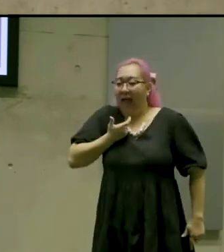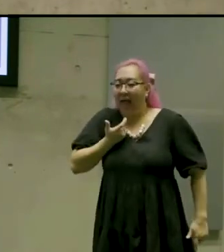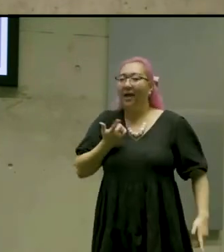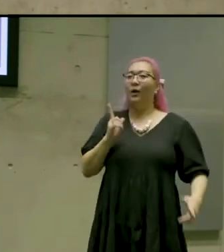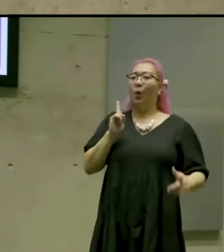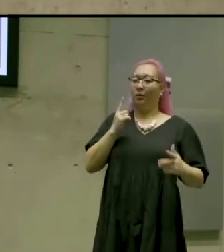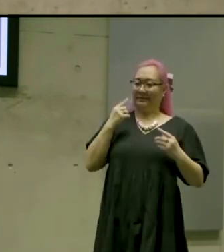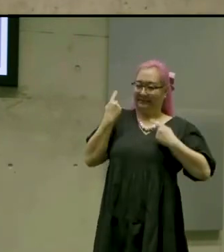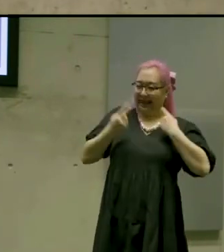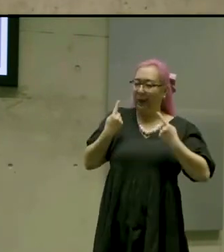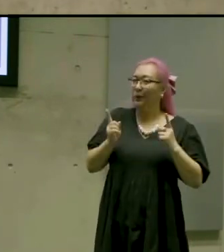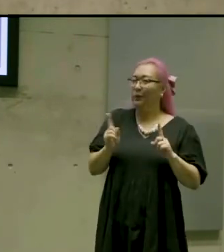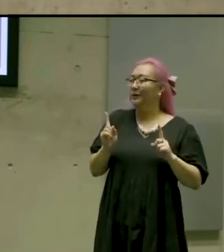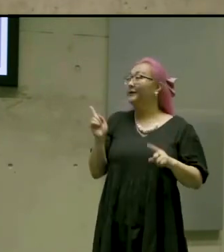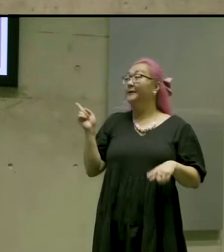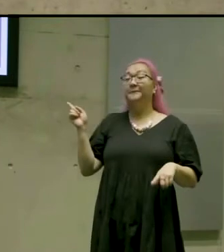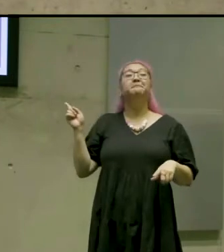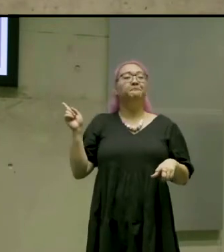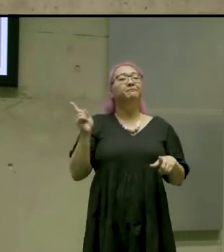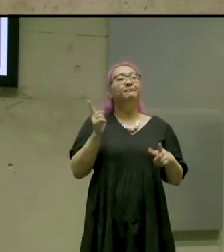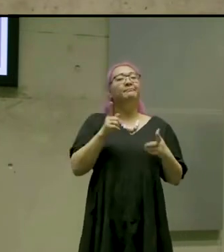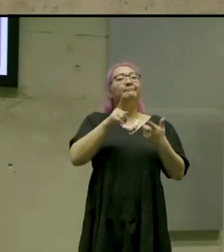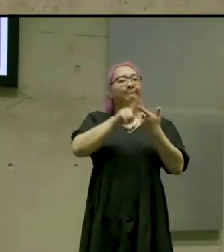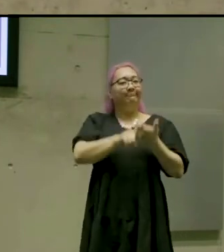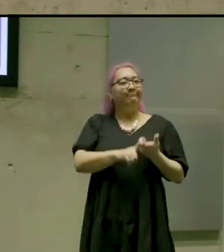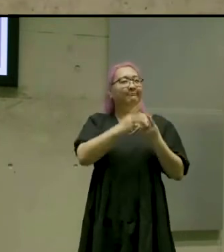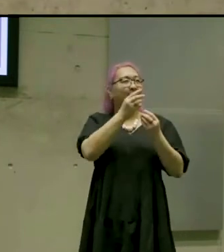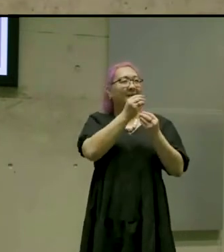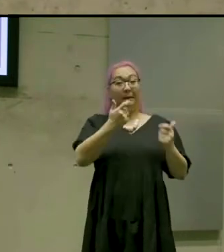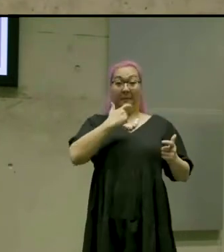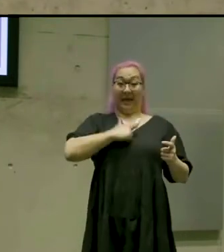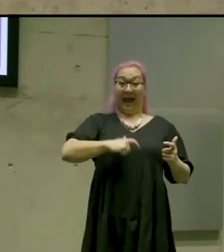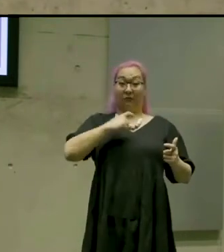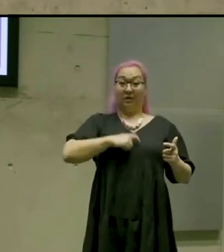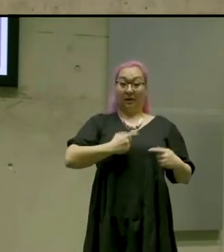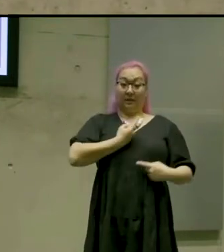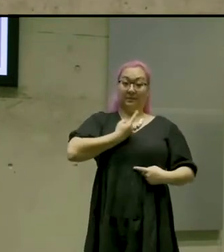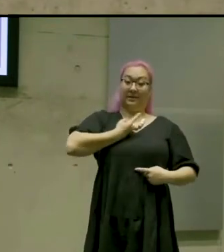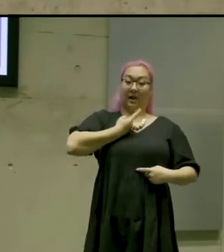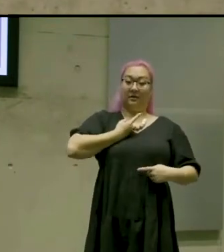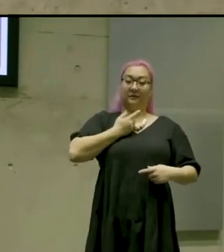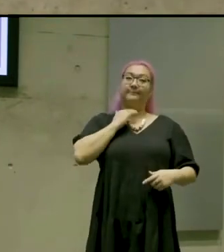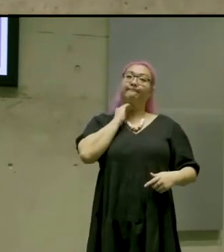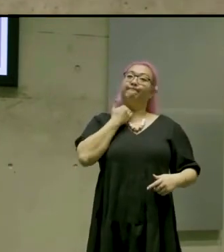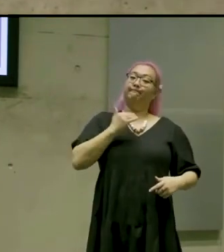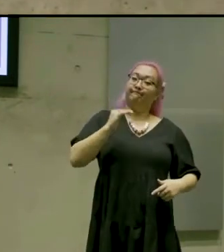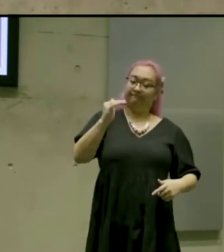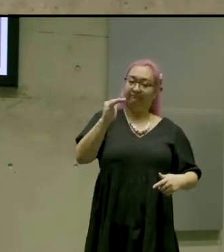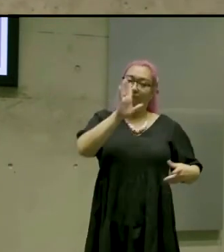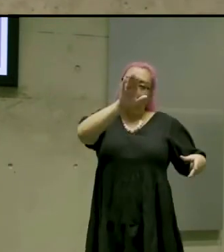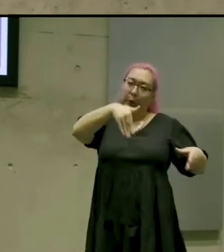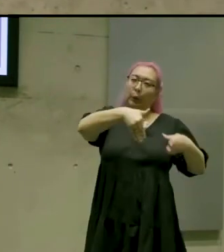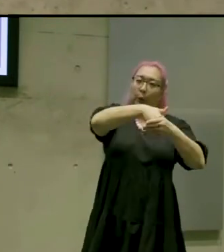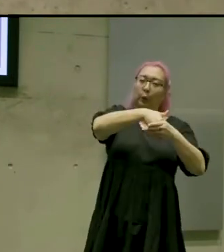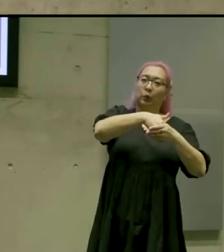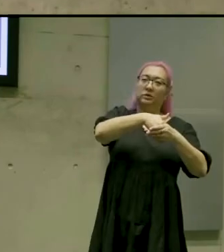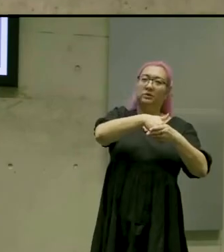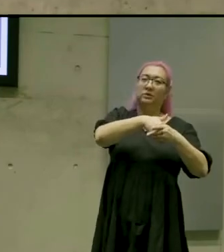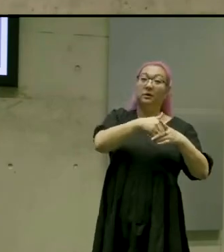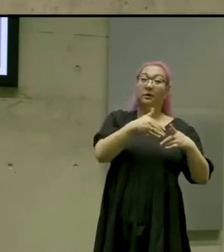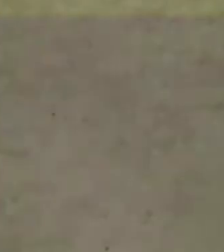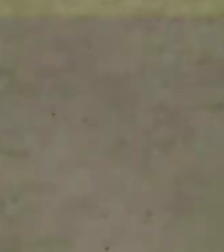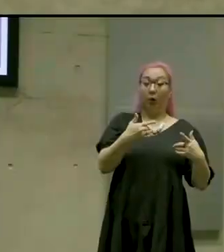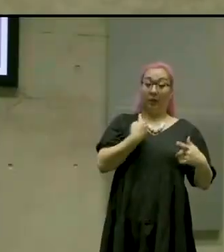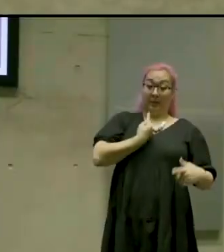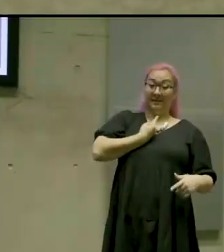speaker intonations so say if someone was whispering or giggling that would sort of be in brackets before their